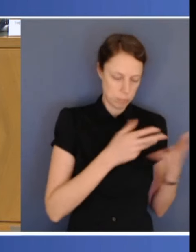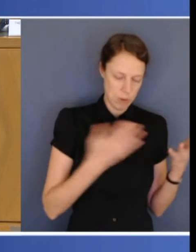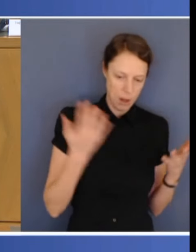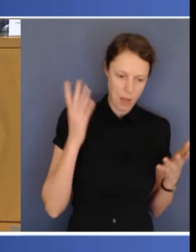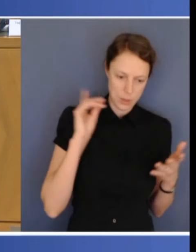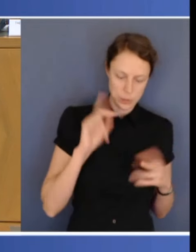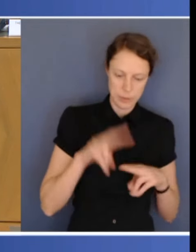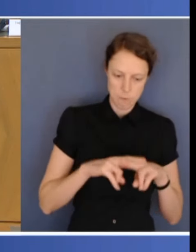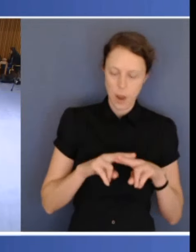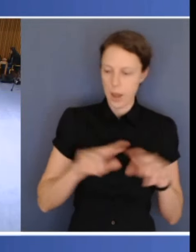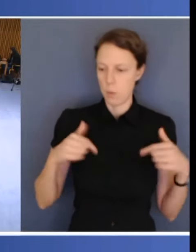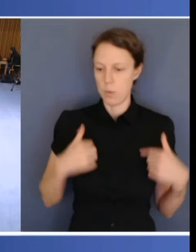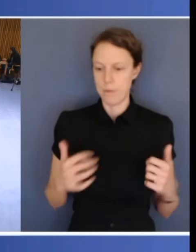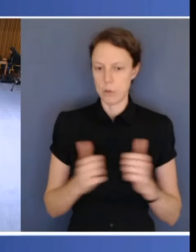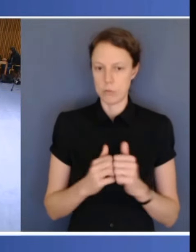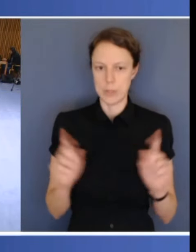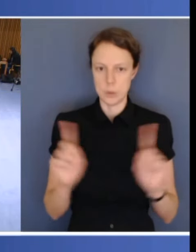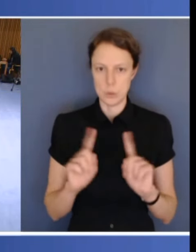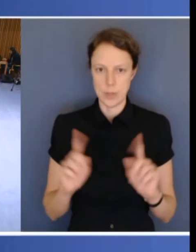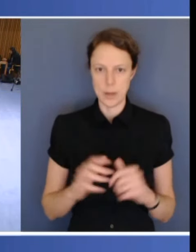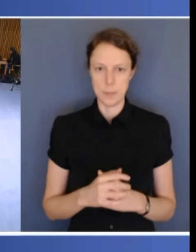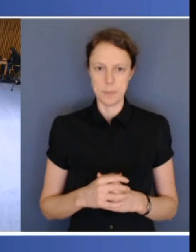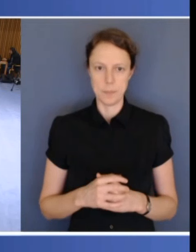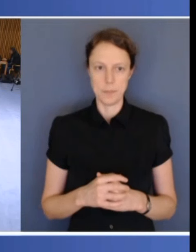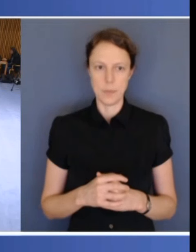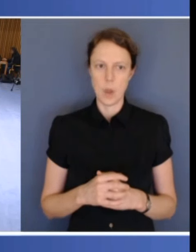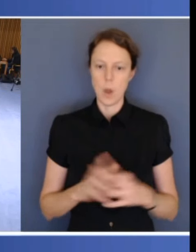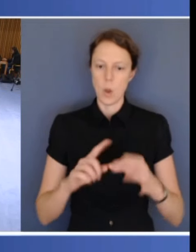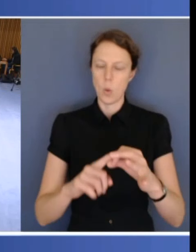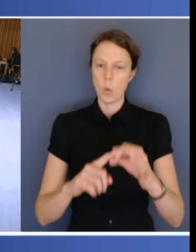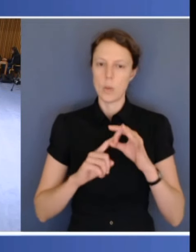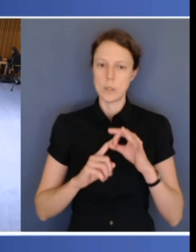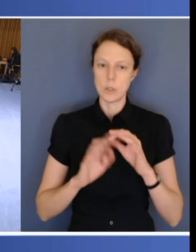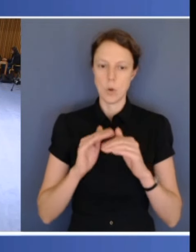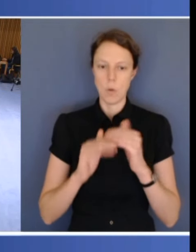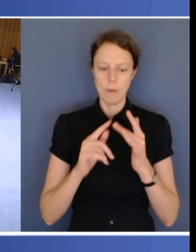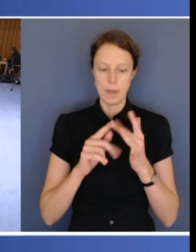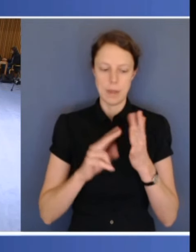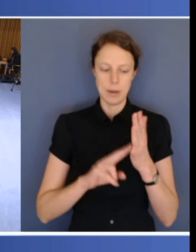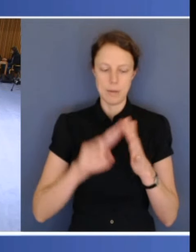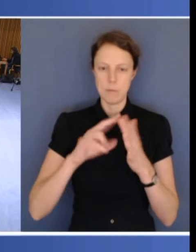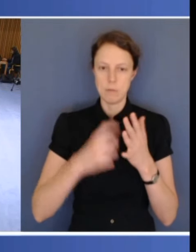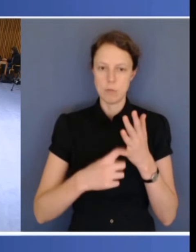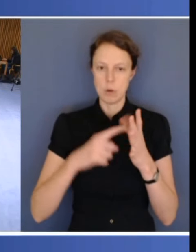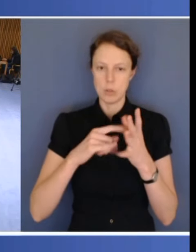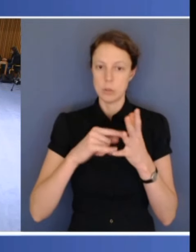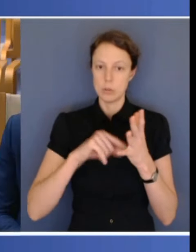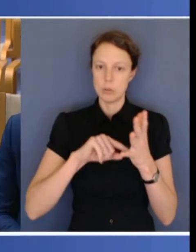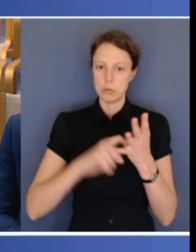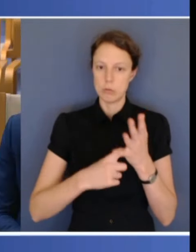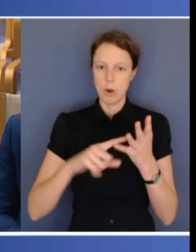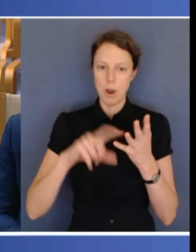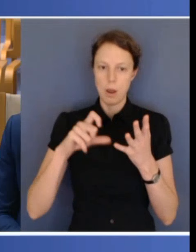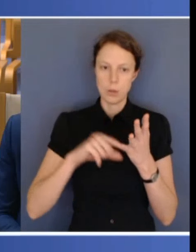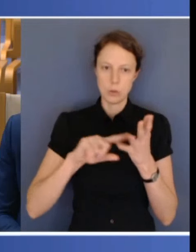David? I have a question on infrastructure and whether that came up in today's meeting, because that's been a source of strains with the states, and in particular,